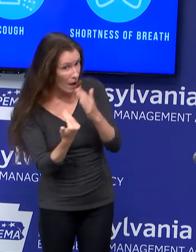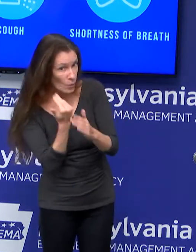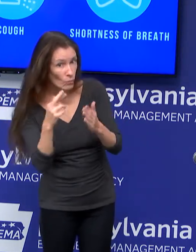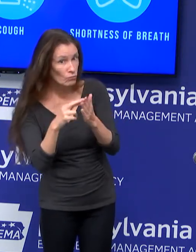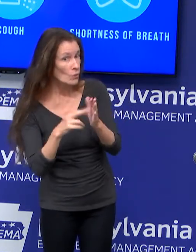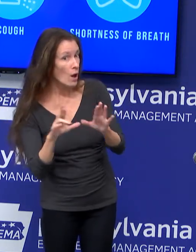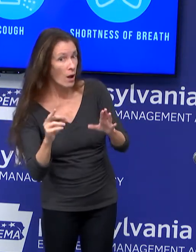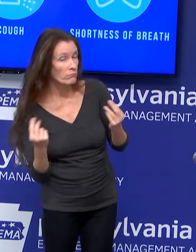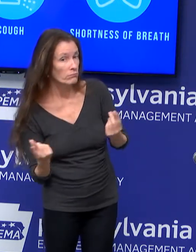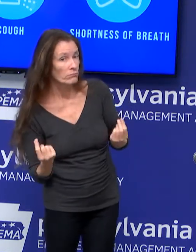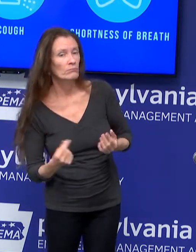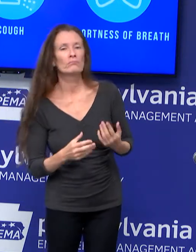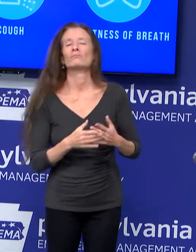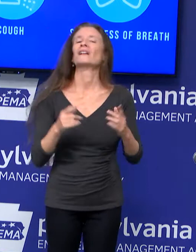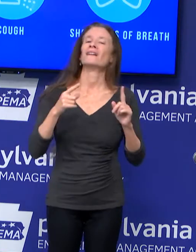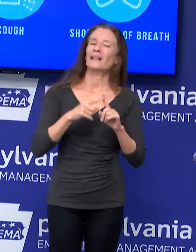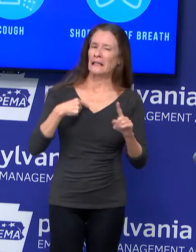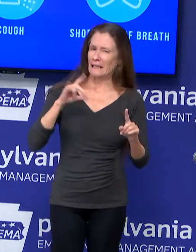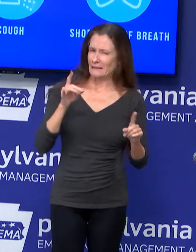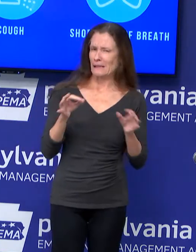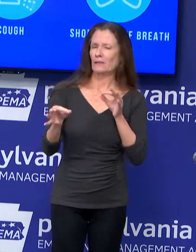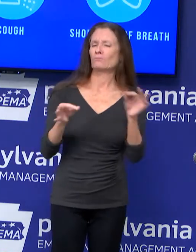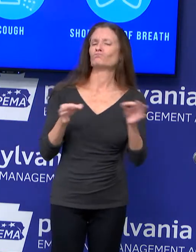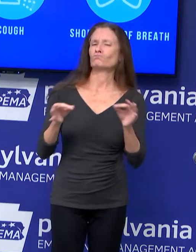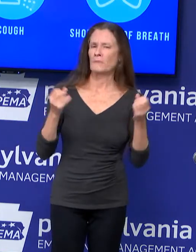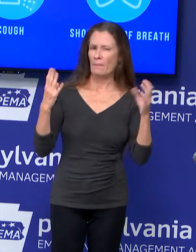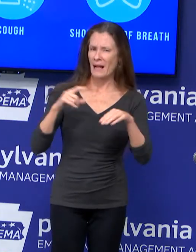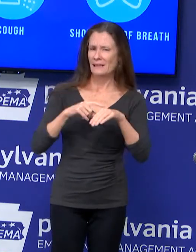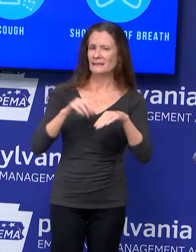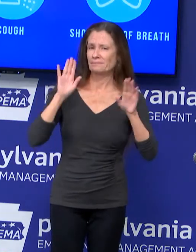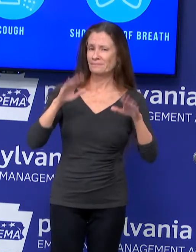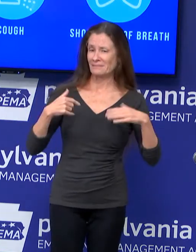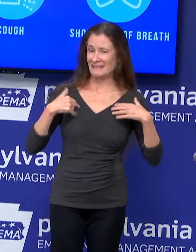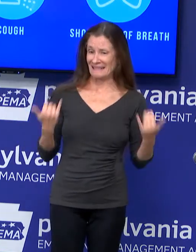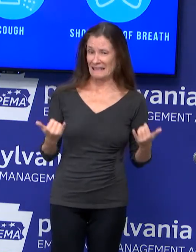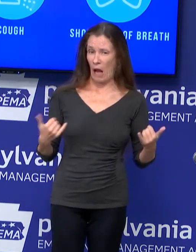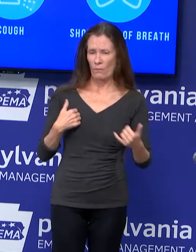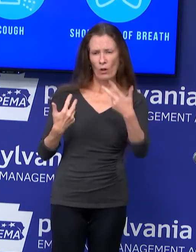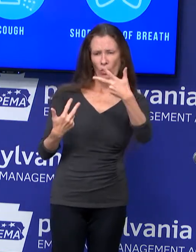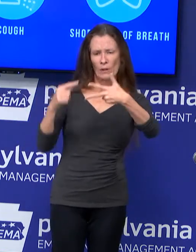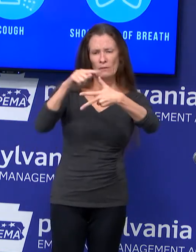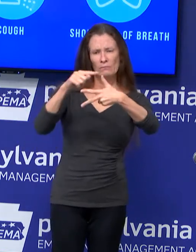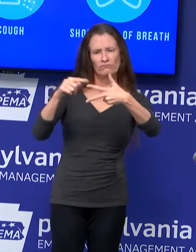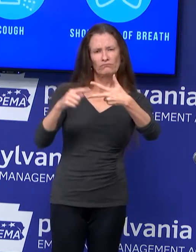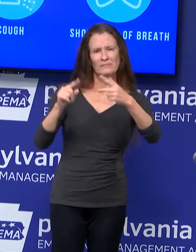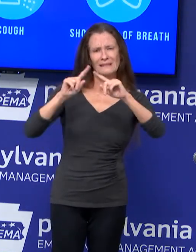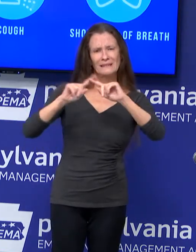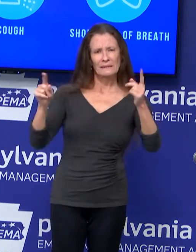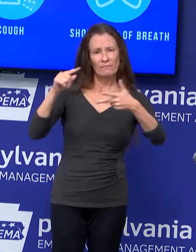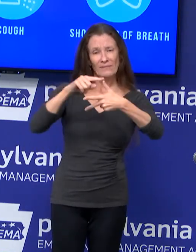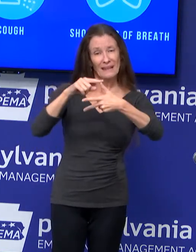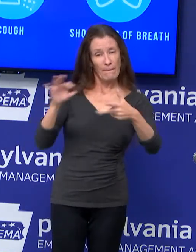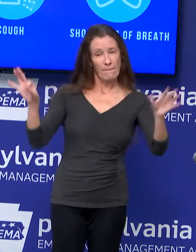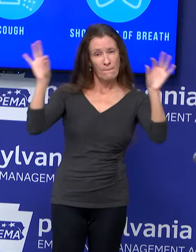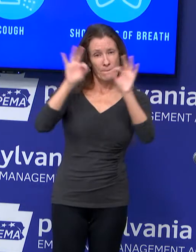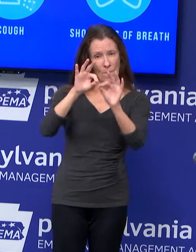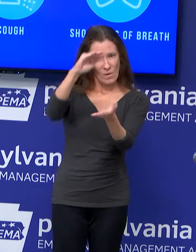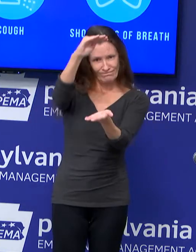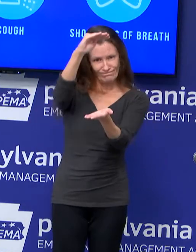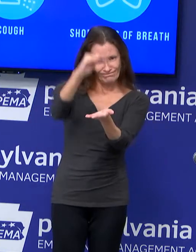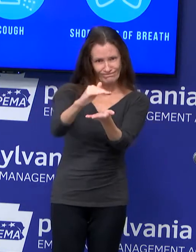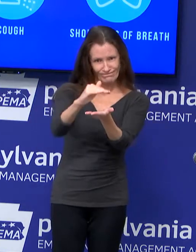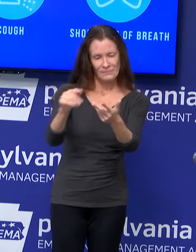there are three ways to address the pandemic, containment, mitigation, and the vaccine. In terms of mitigation, we already have